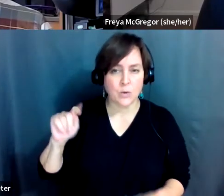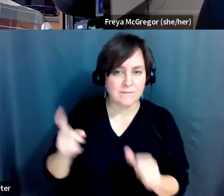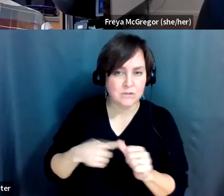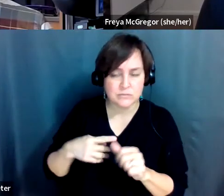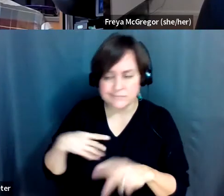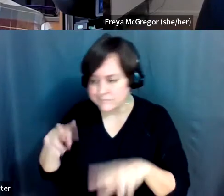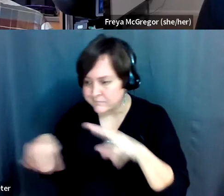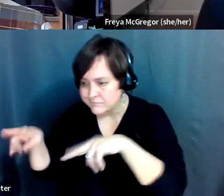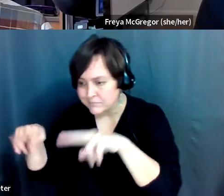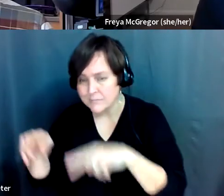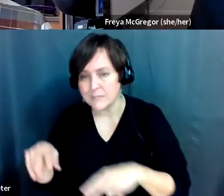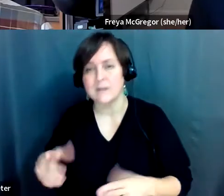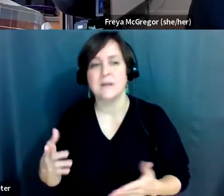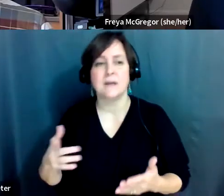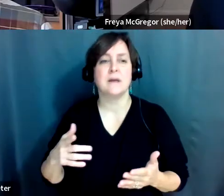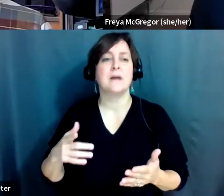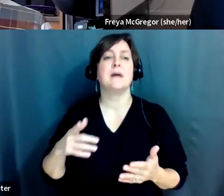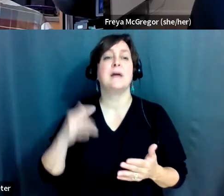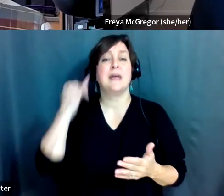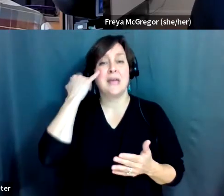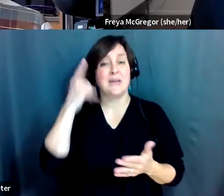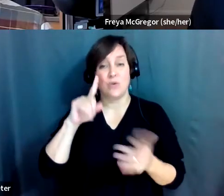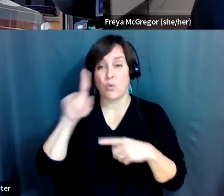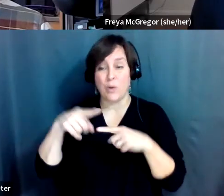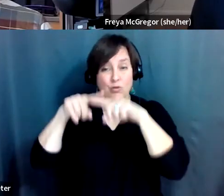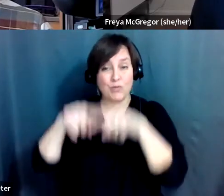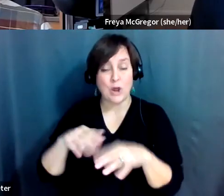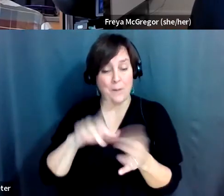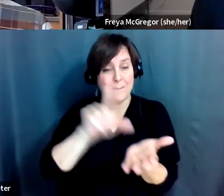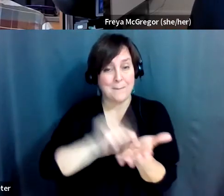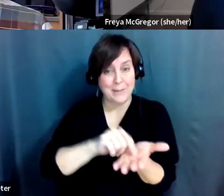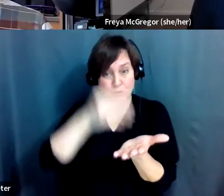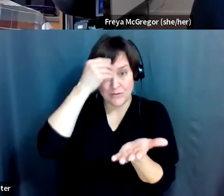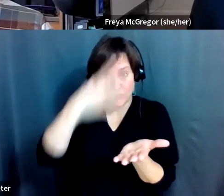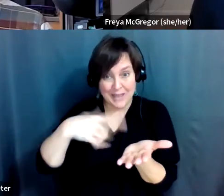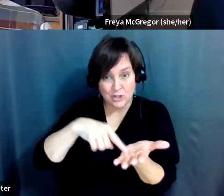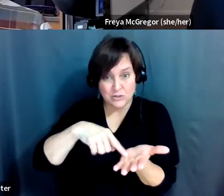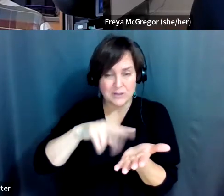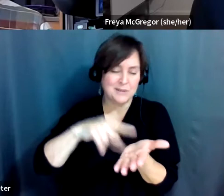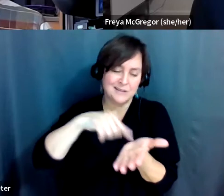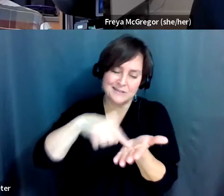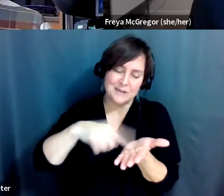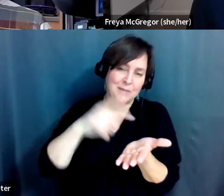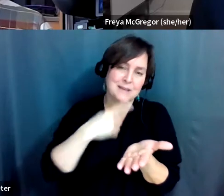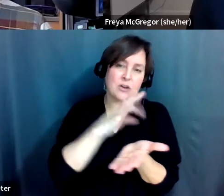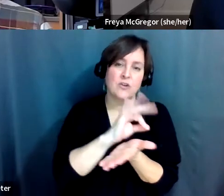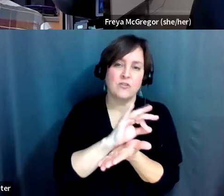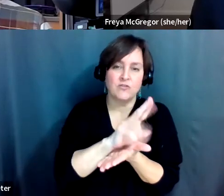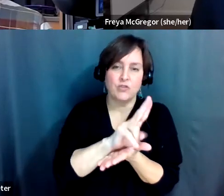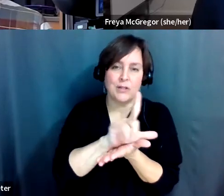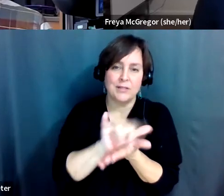then look at, um, it has to say either fully accessible or,